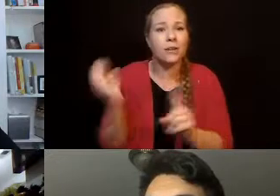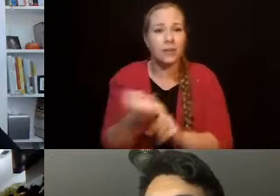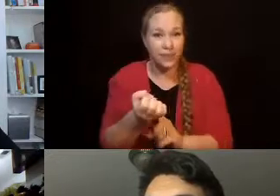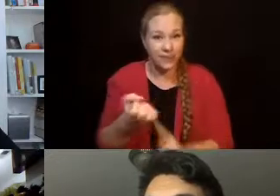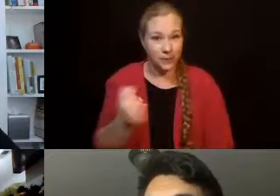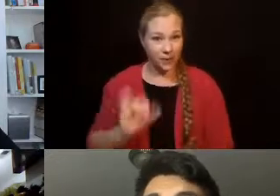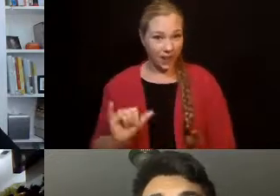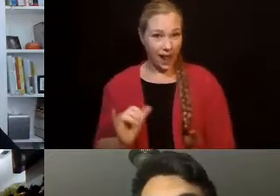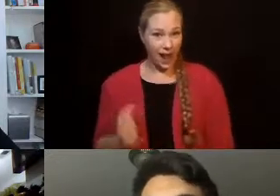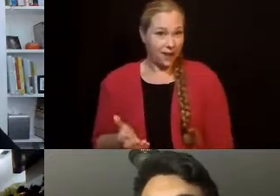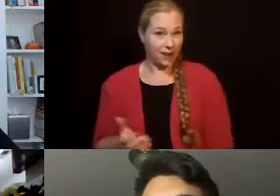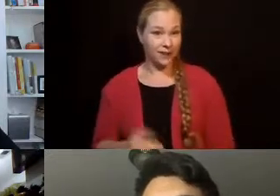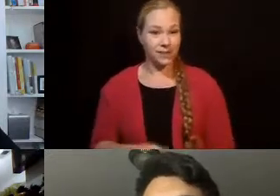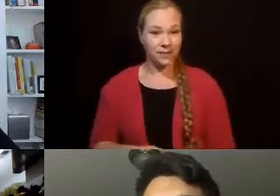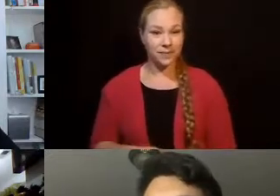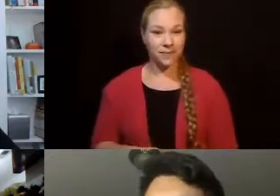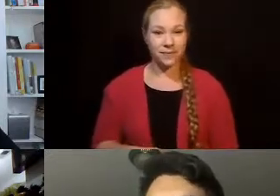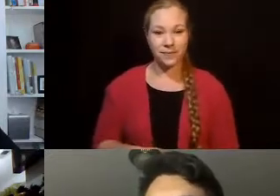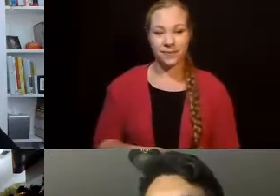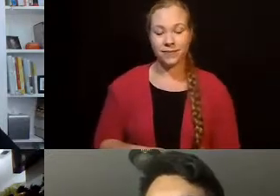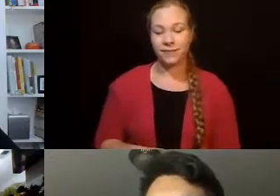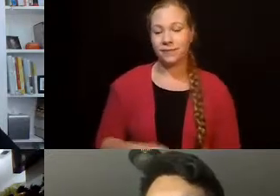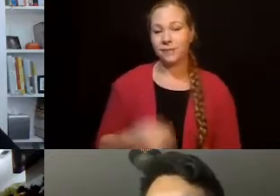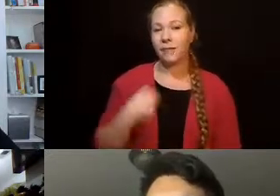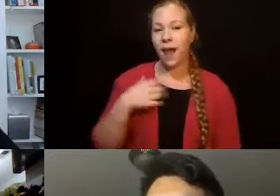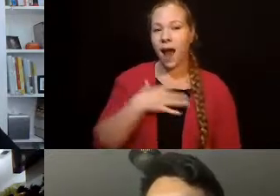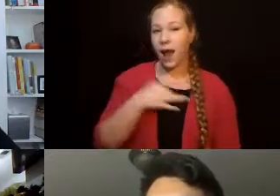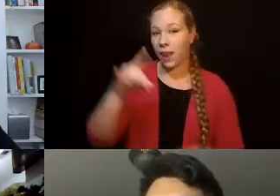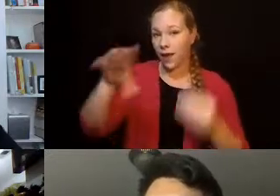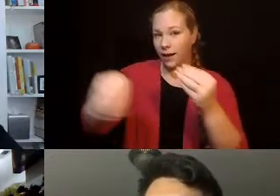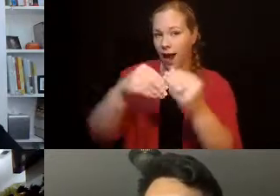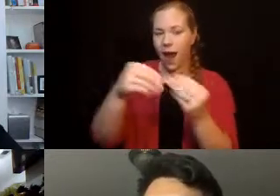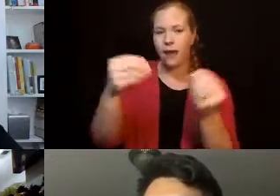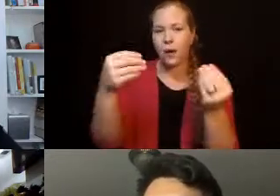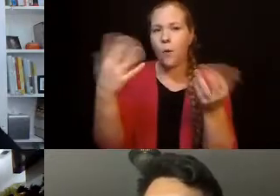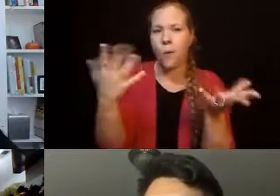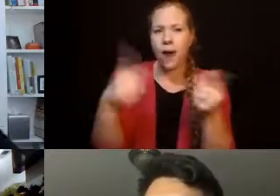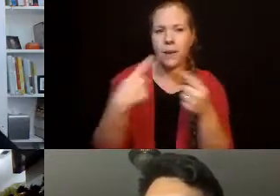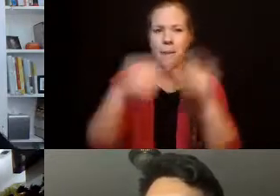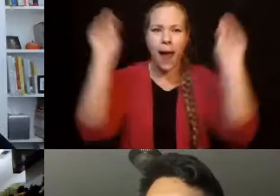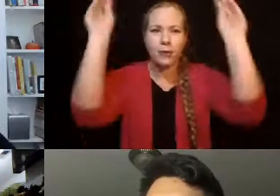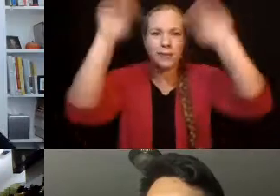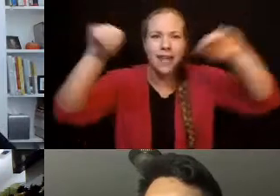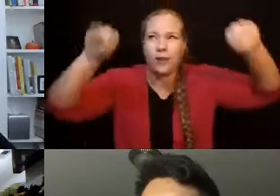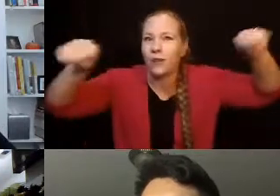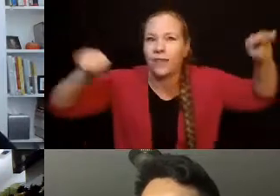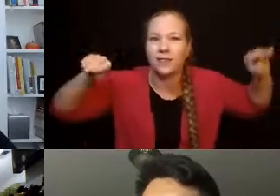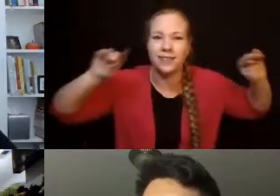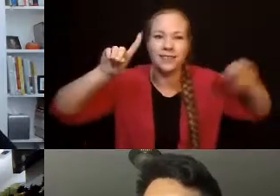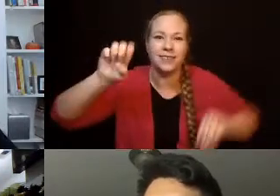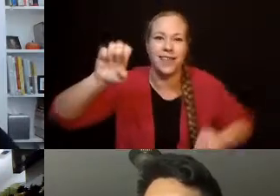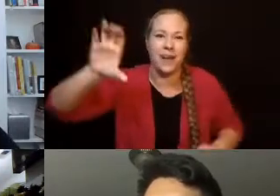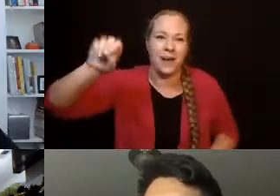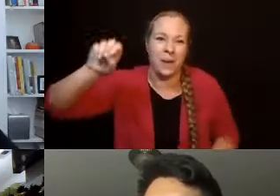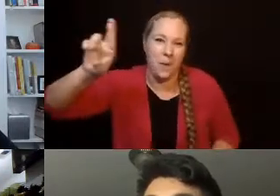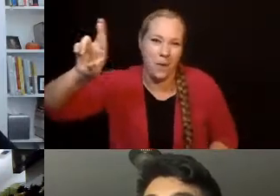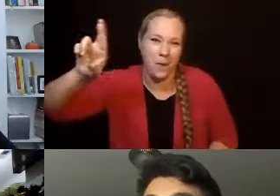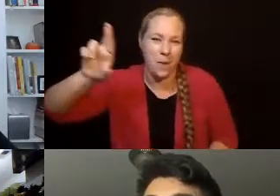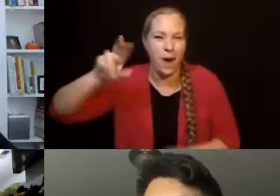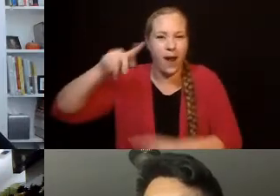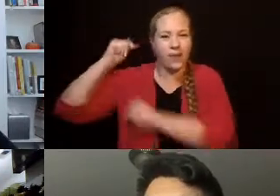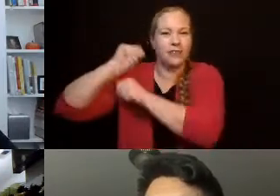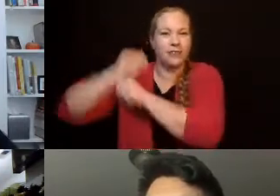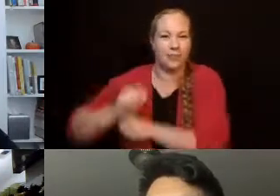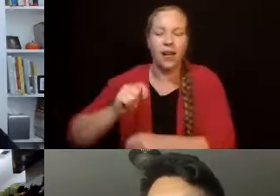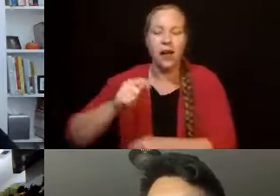I always put that one in there because my, um, my son, Jesse, who's 31, is a